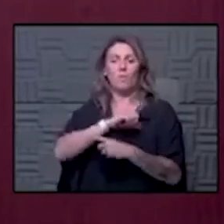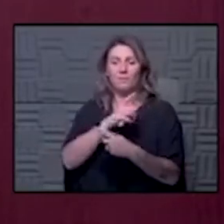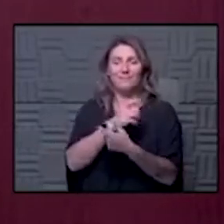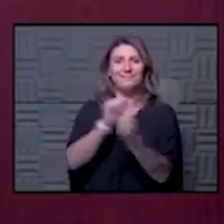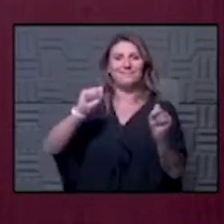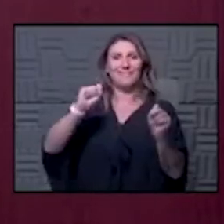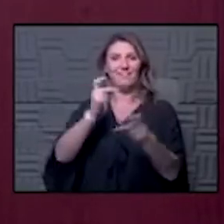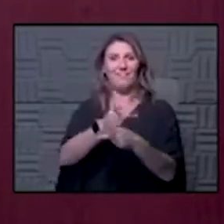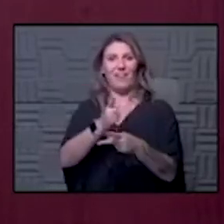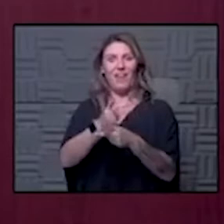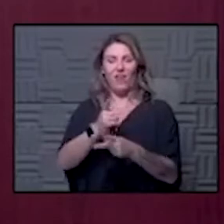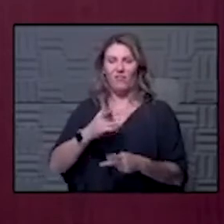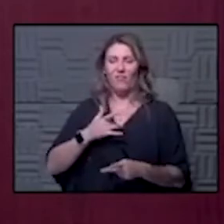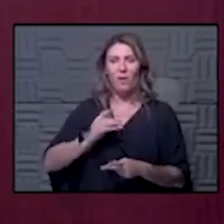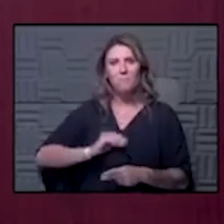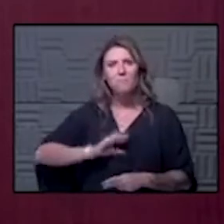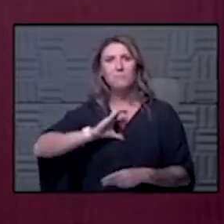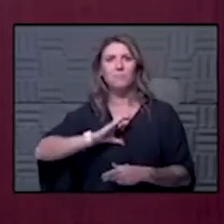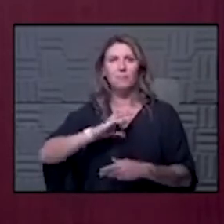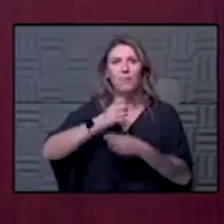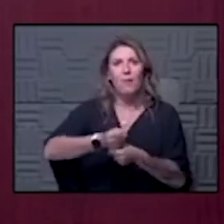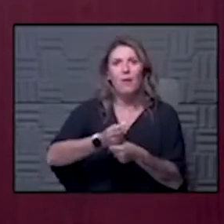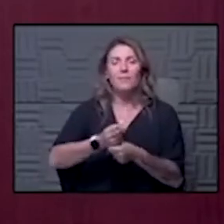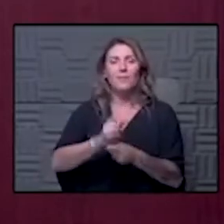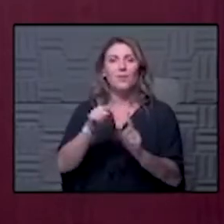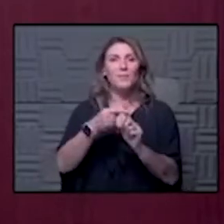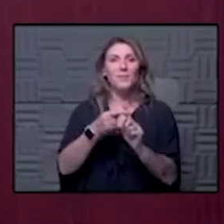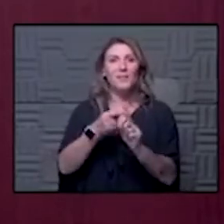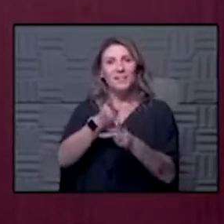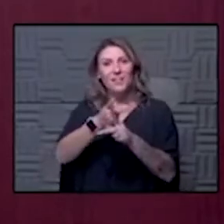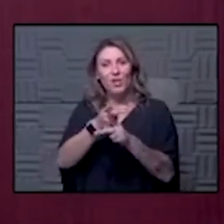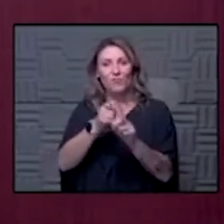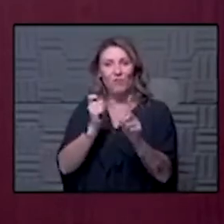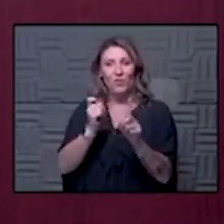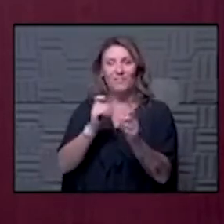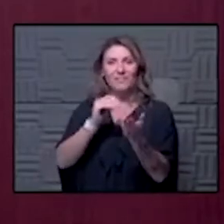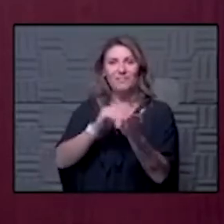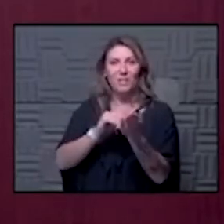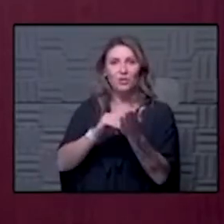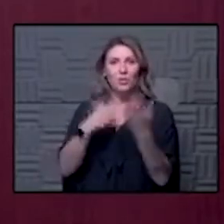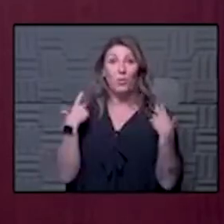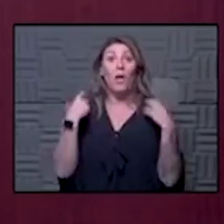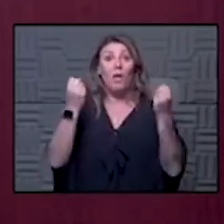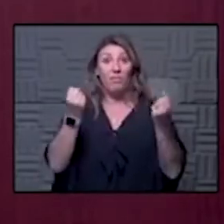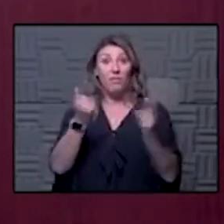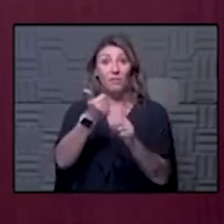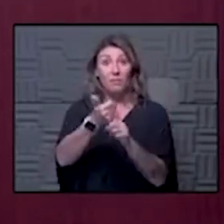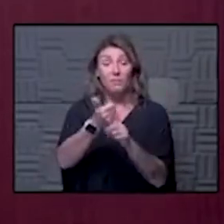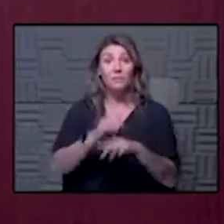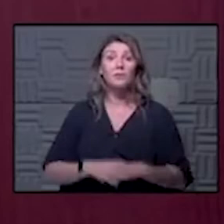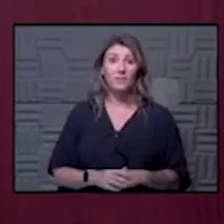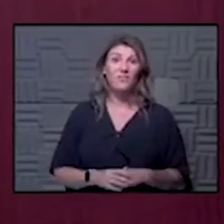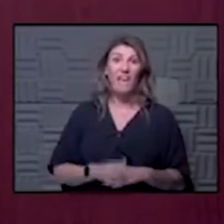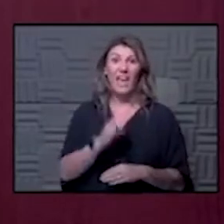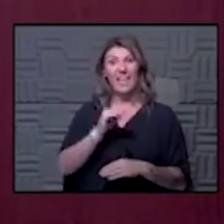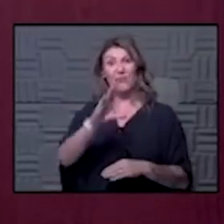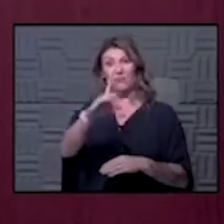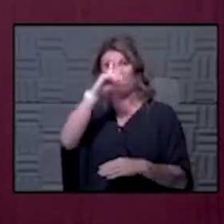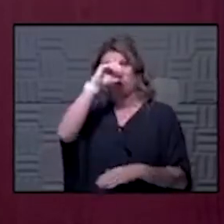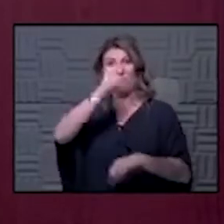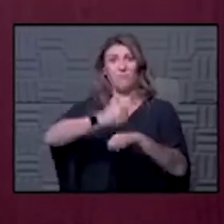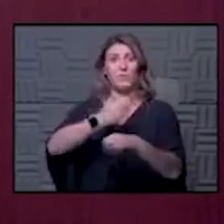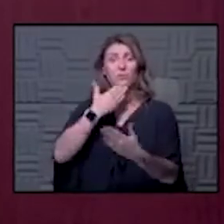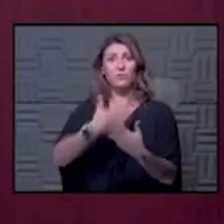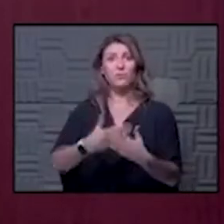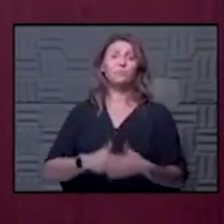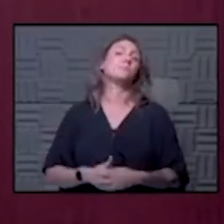feel the best about that care when they're being cared for by health care providers who are healthy whose well-being is in a good place and so